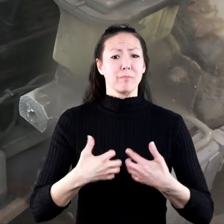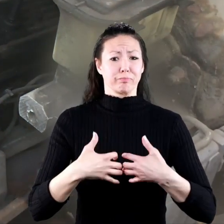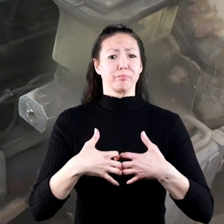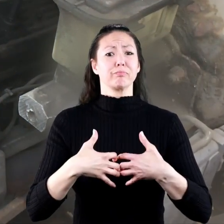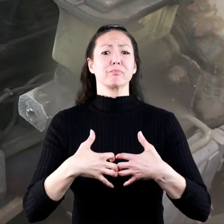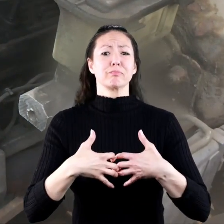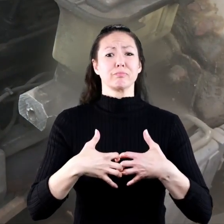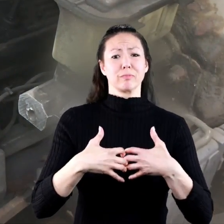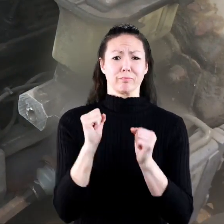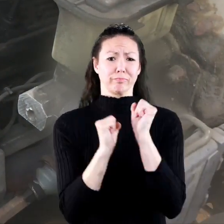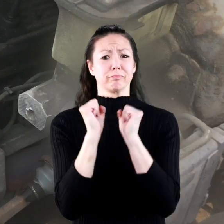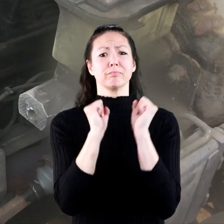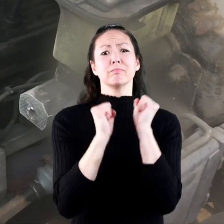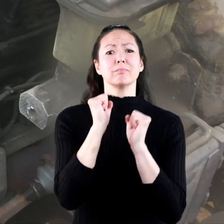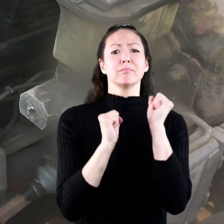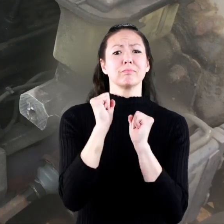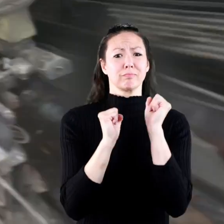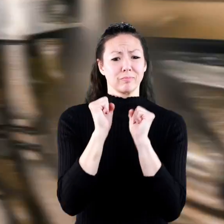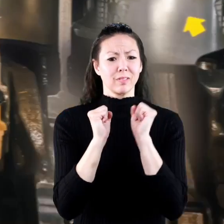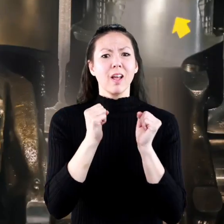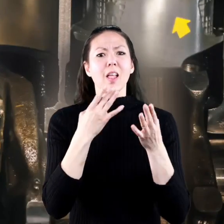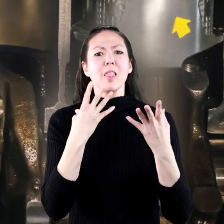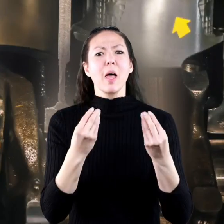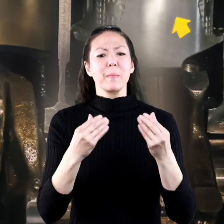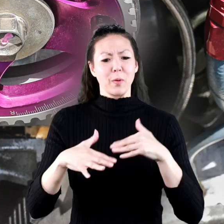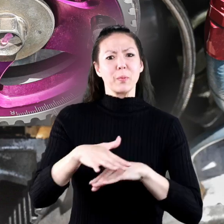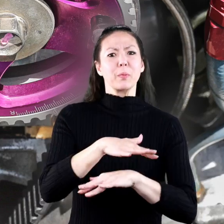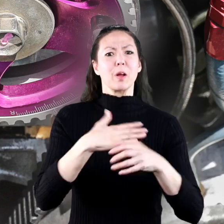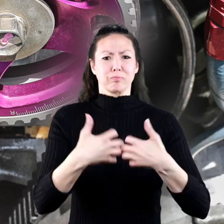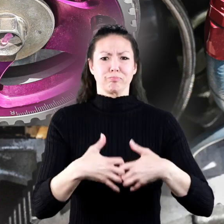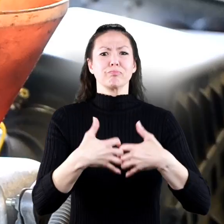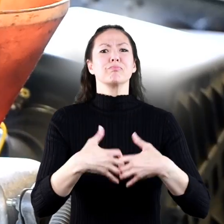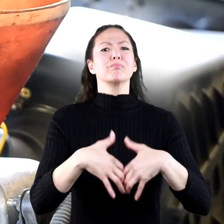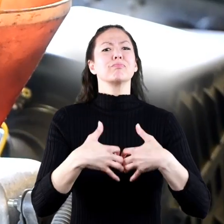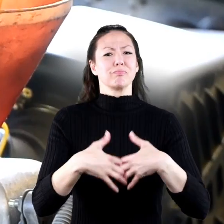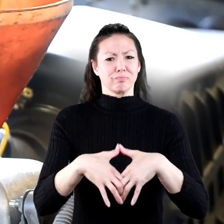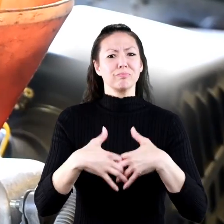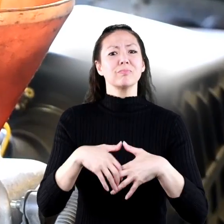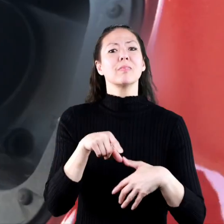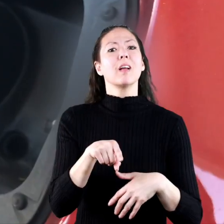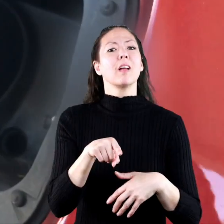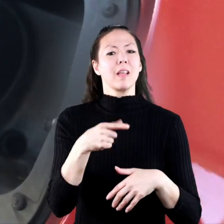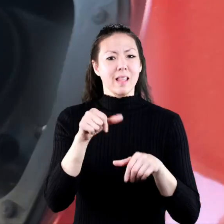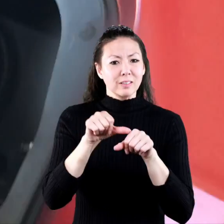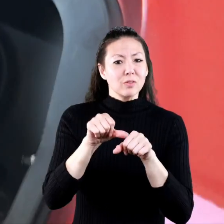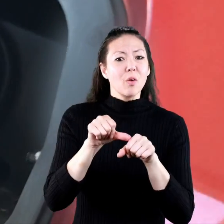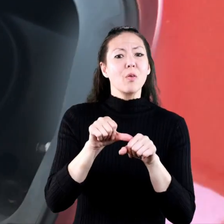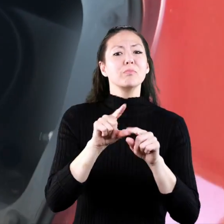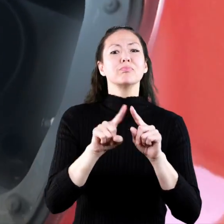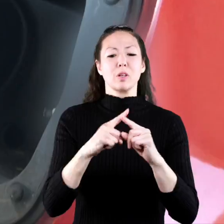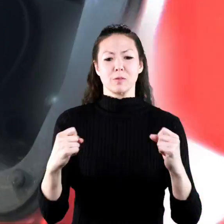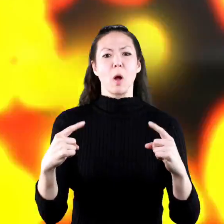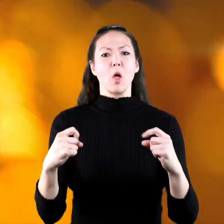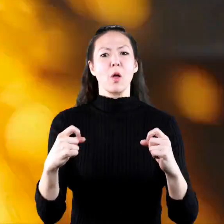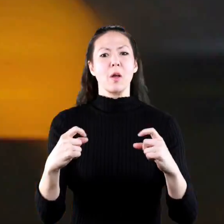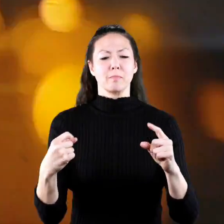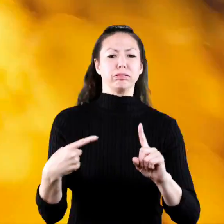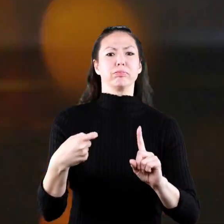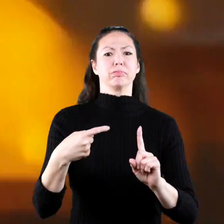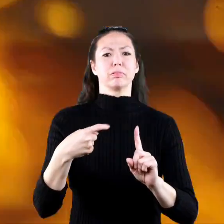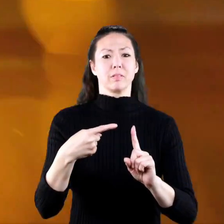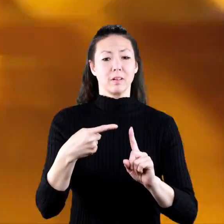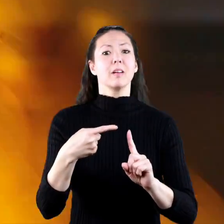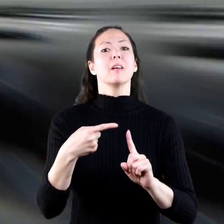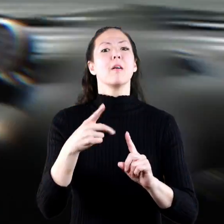combustion engine for example. When you combine pistons, gears, lubrication, petroleum gasoline, and the